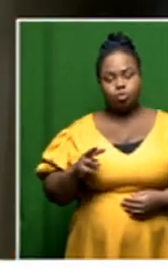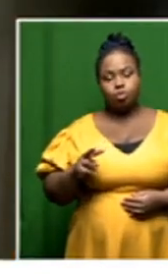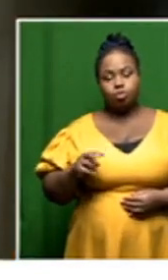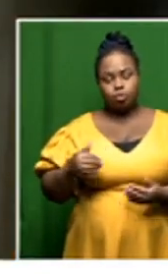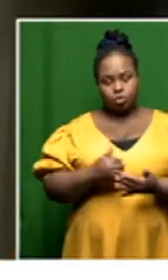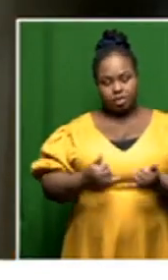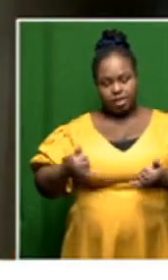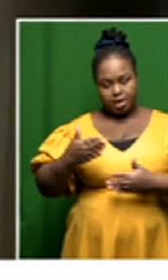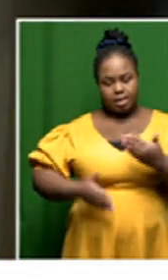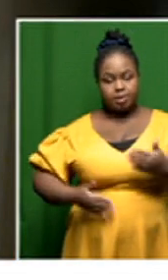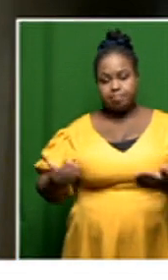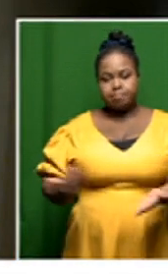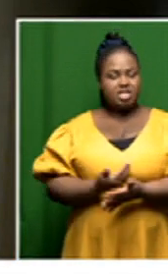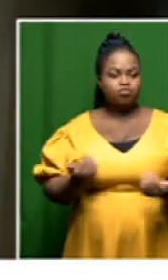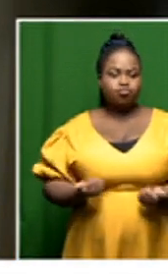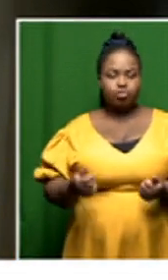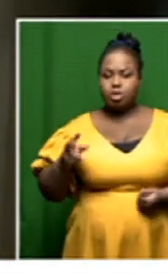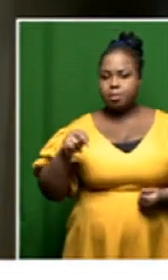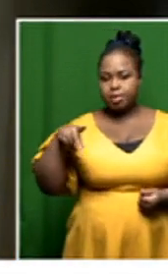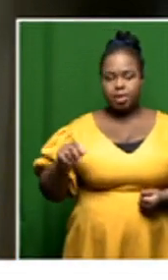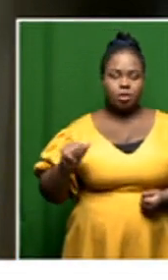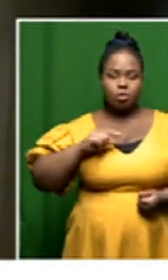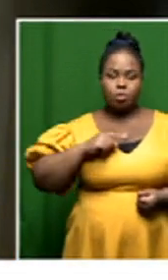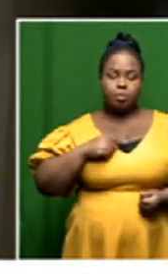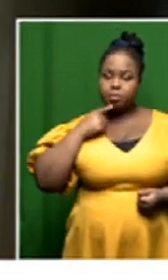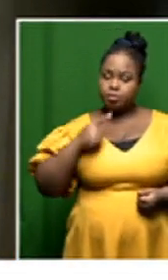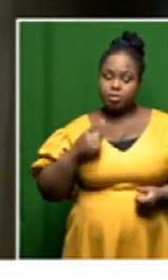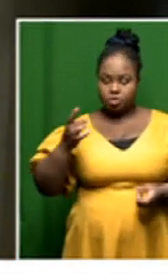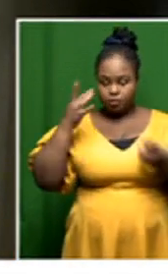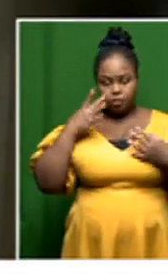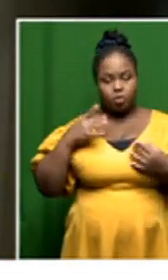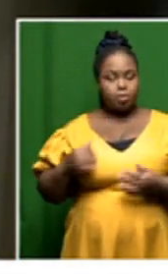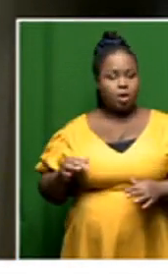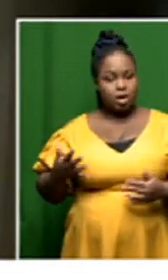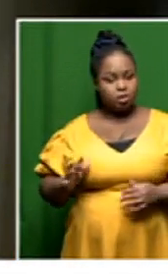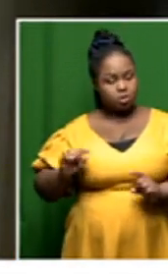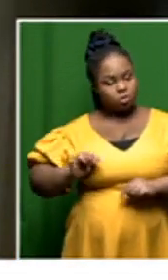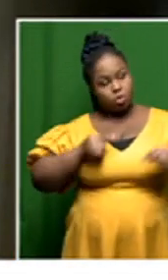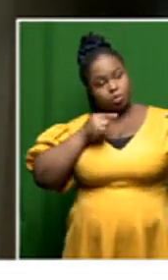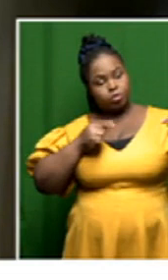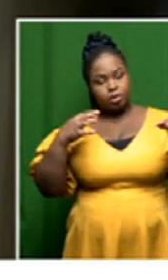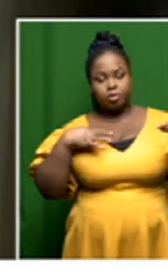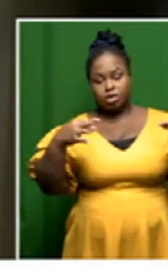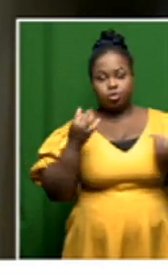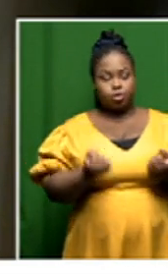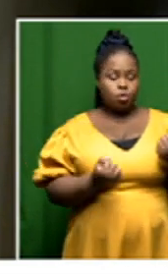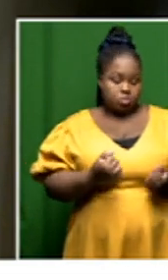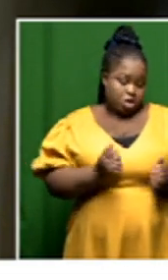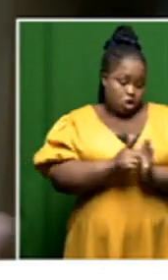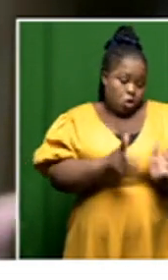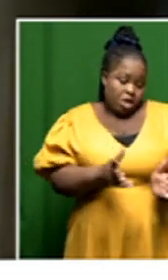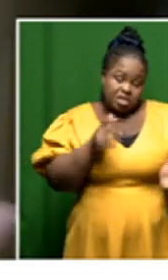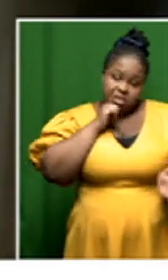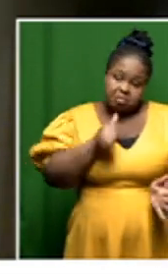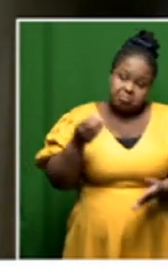because they informed us that they were going to oppose our application to the court so our lawyers then said all right well